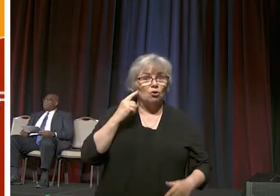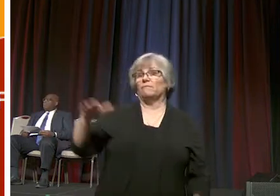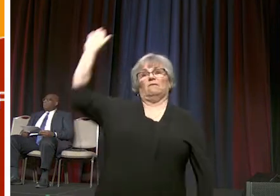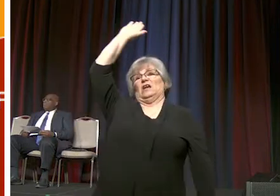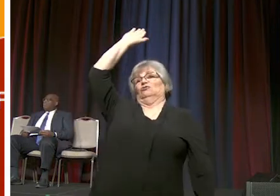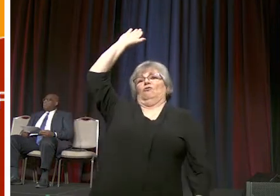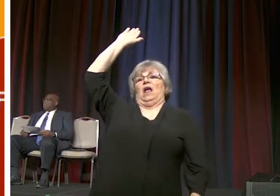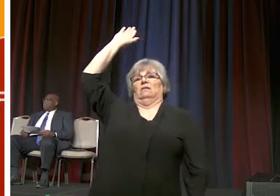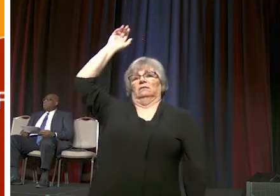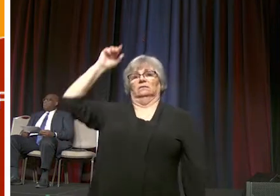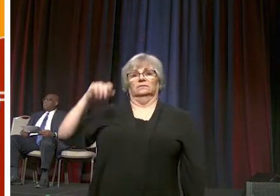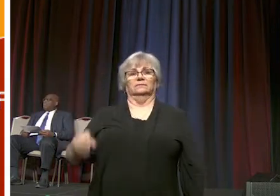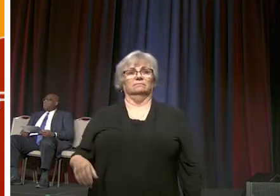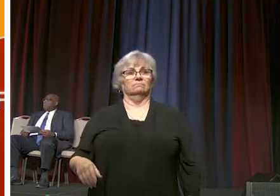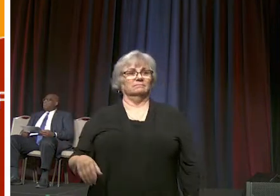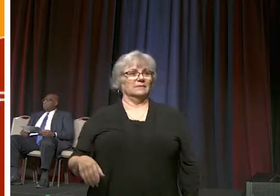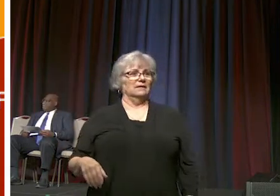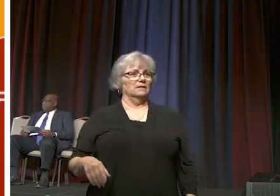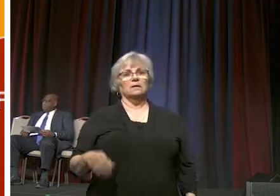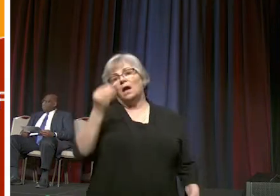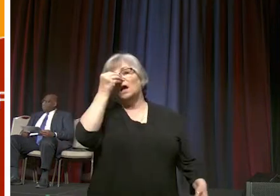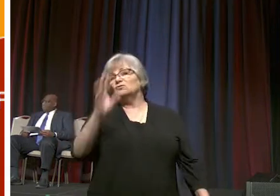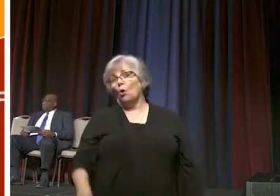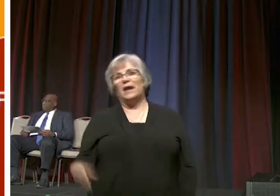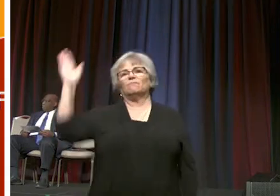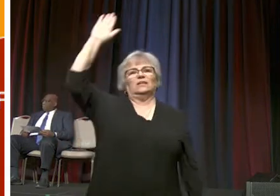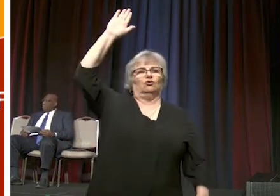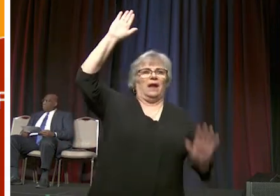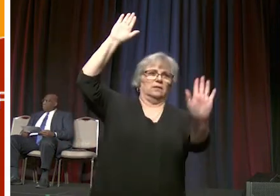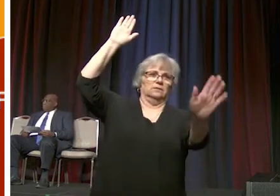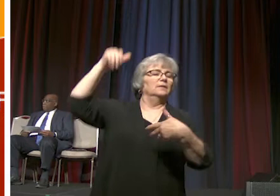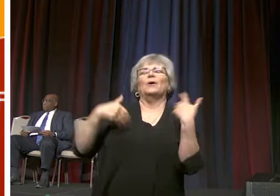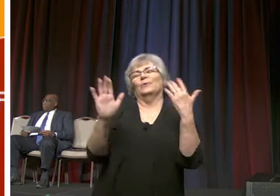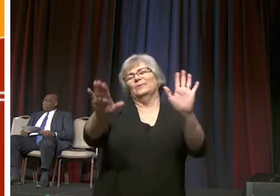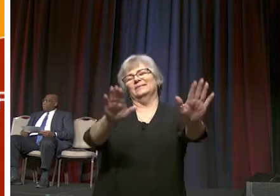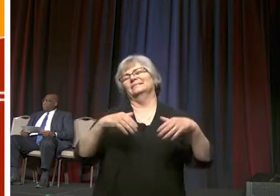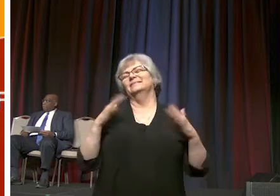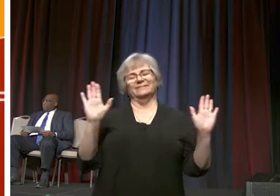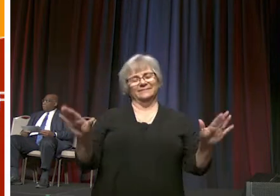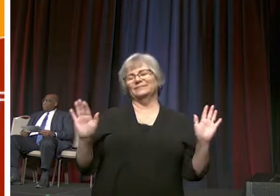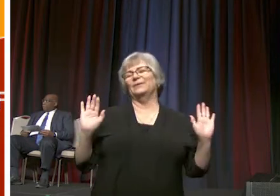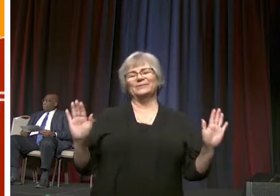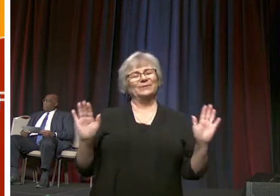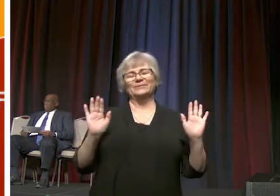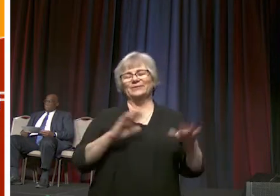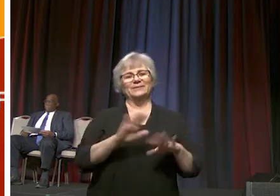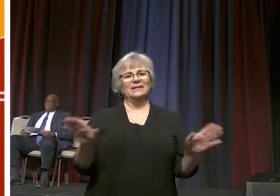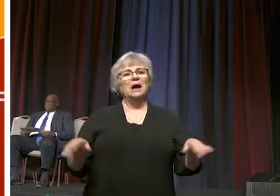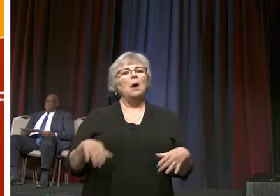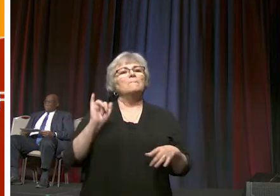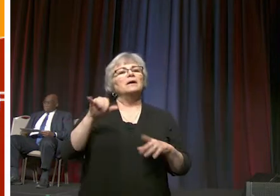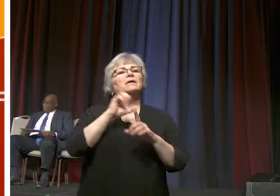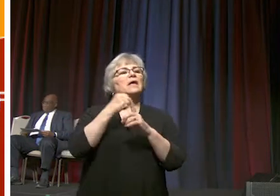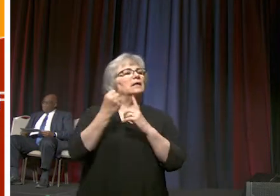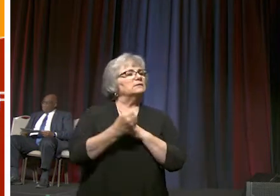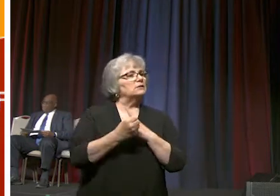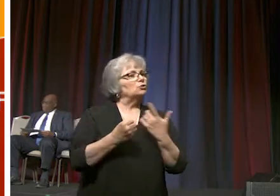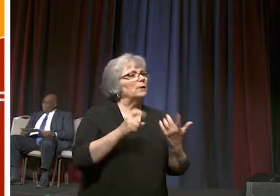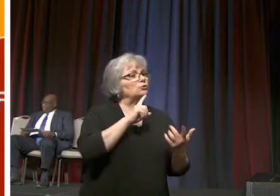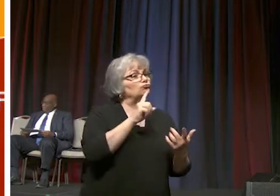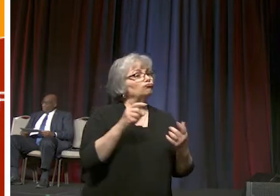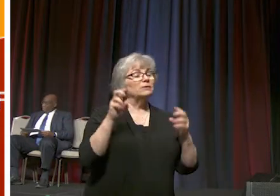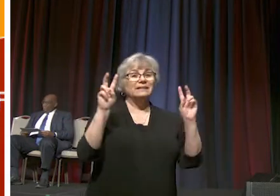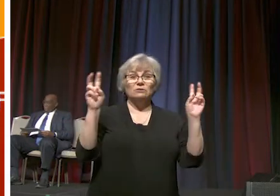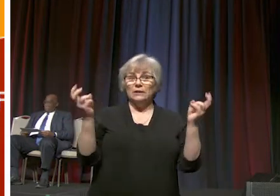raise your hand everybody doesn't care right no I'm sorry but but in this situation the real